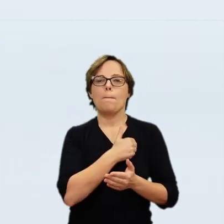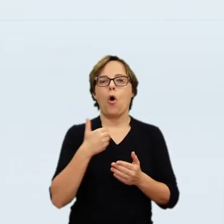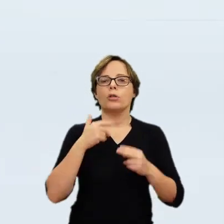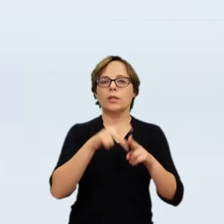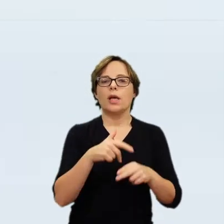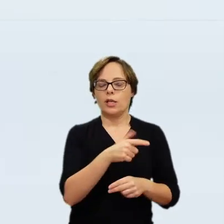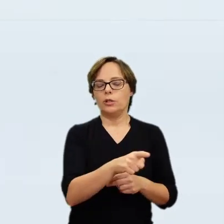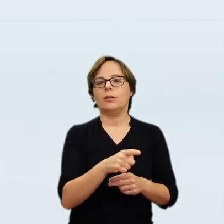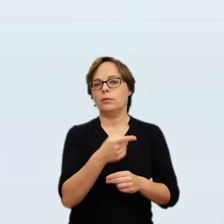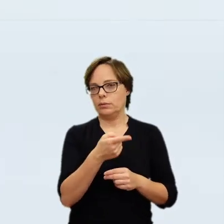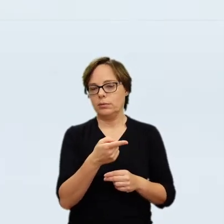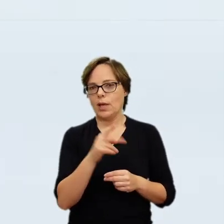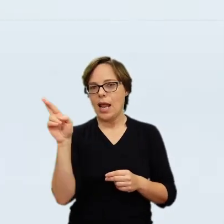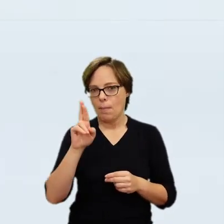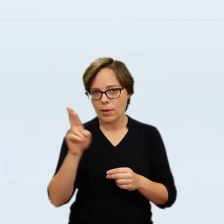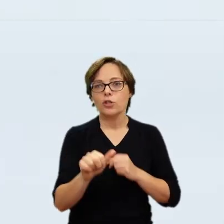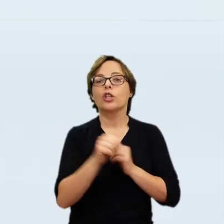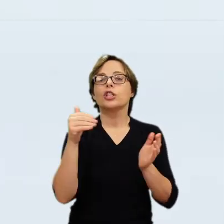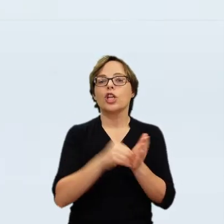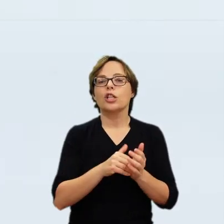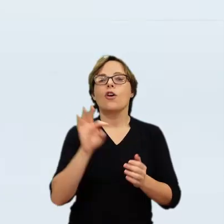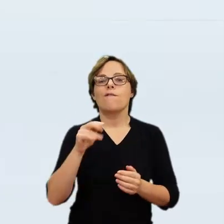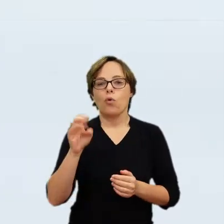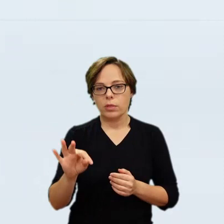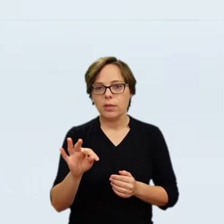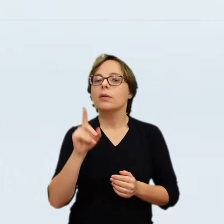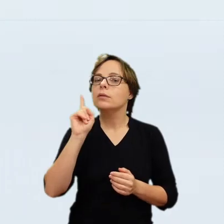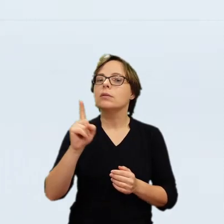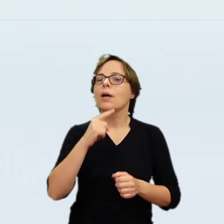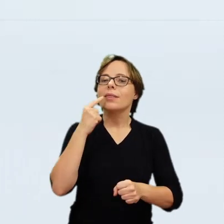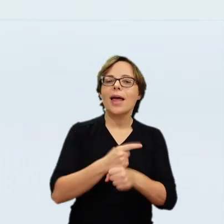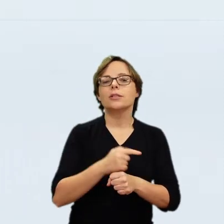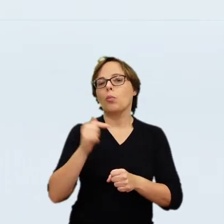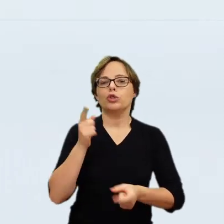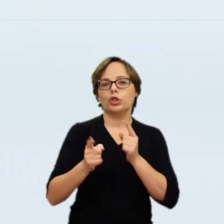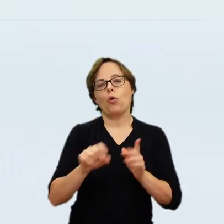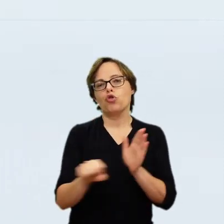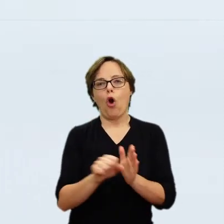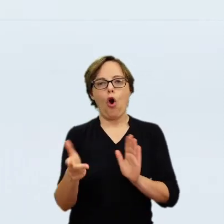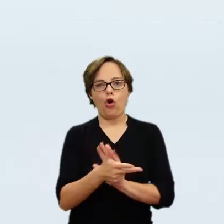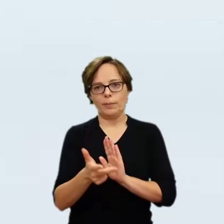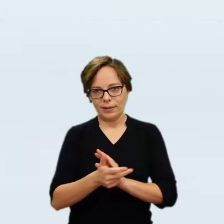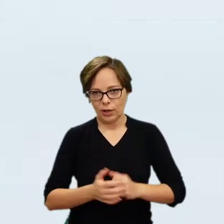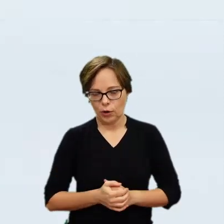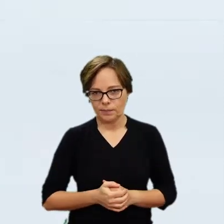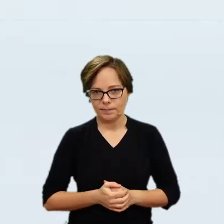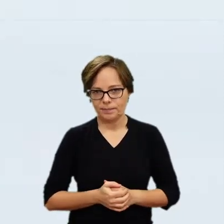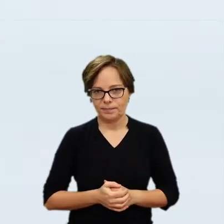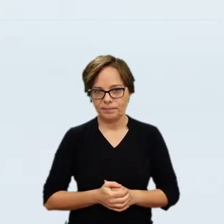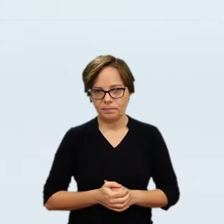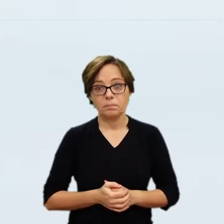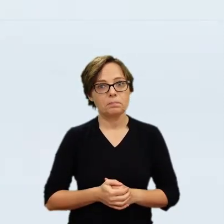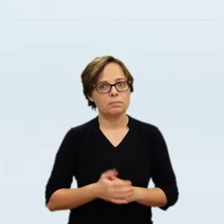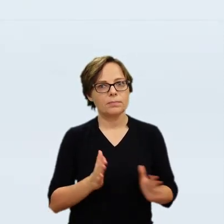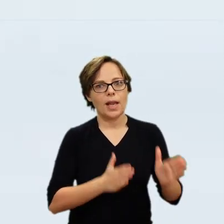and in two old photographs. It is likely that the Polish rider remained at Horochov until Valerian